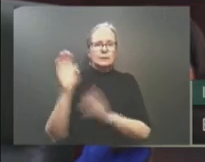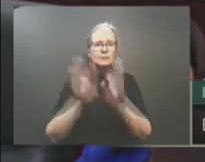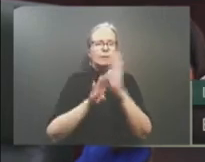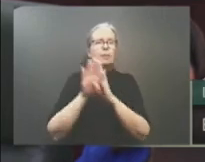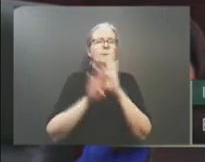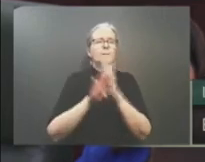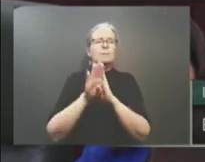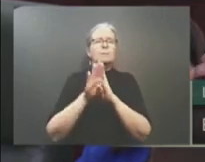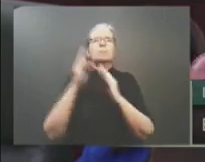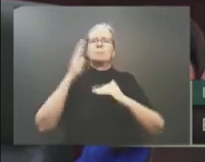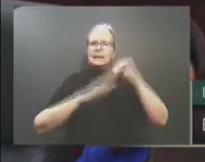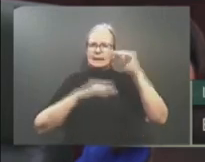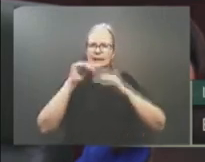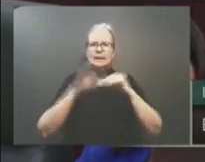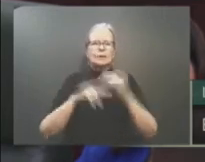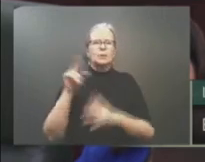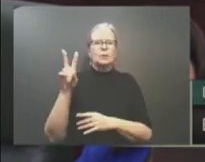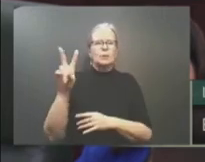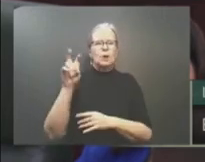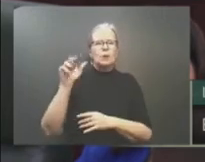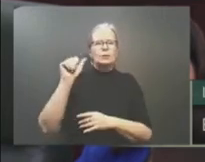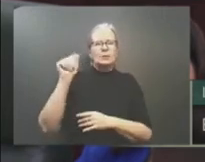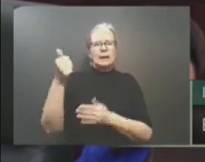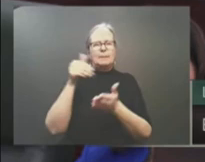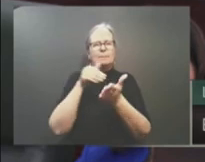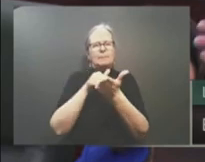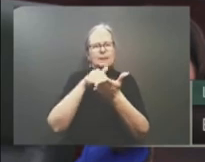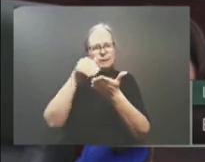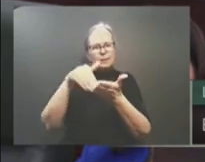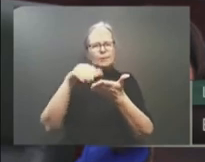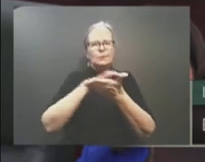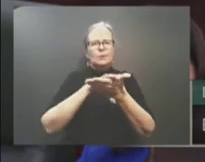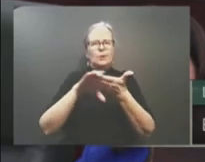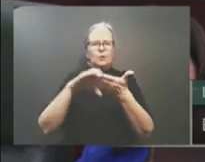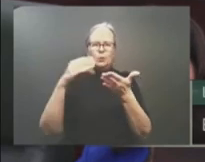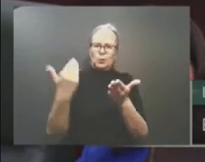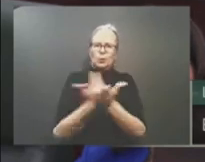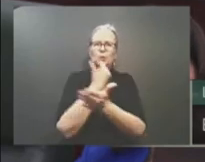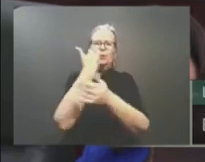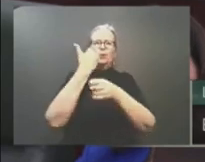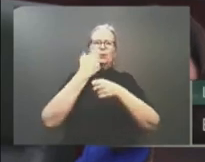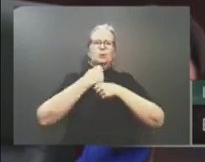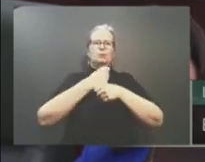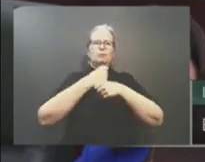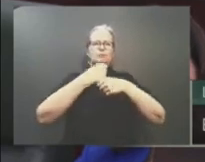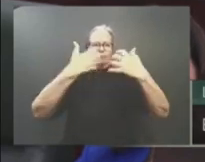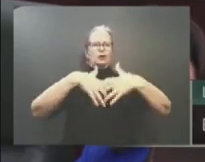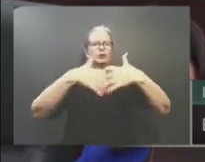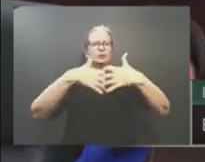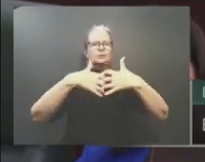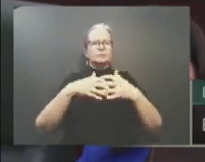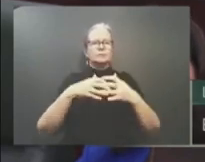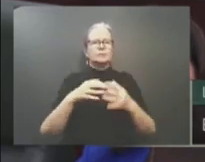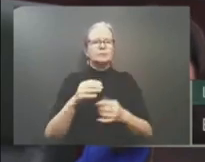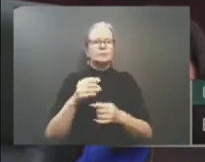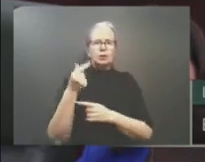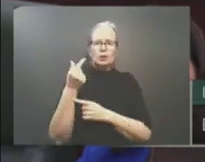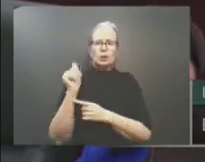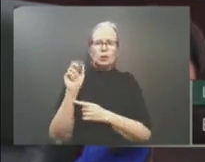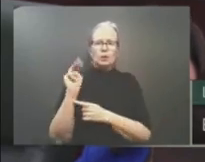expansion plans for their Cochrane head office that will double their workforce in two years. We have Imperial Oil investing